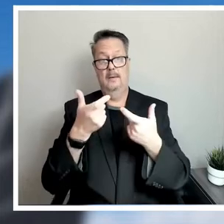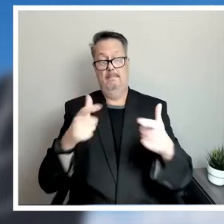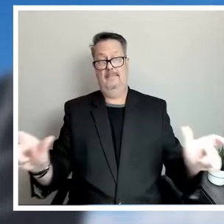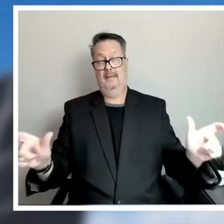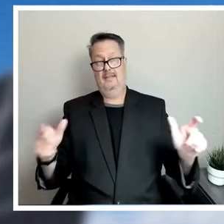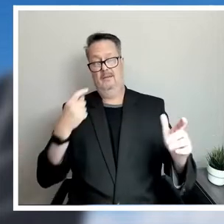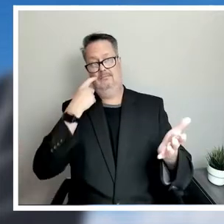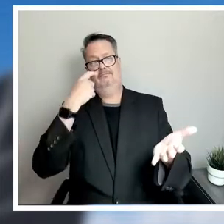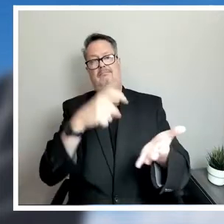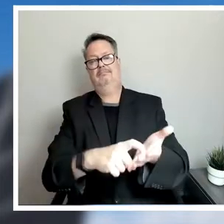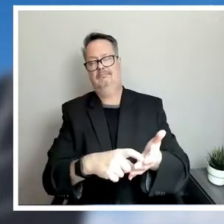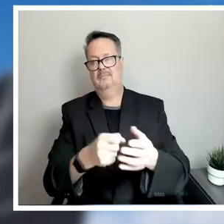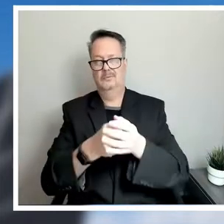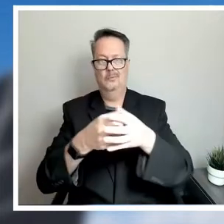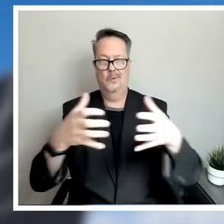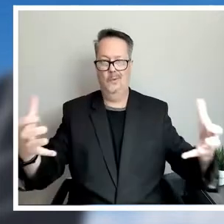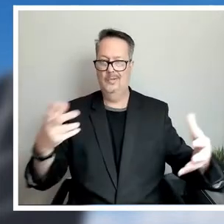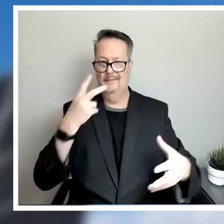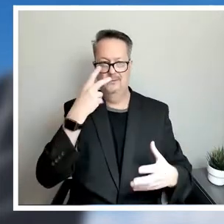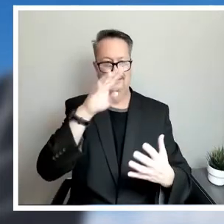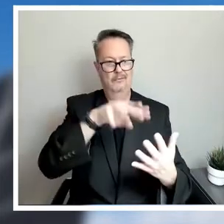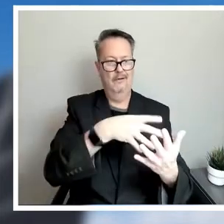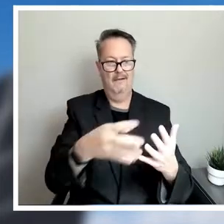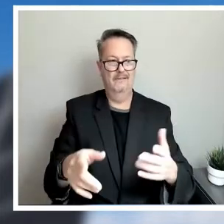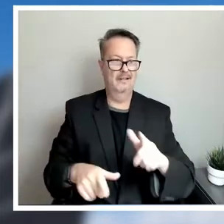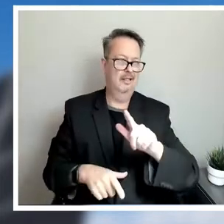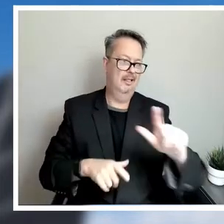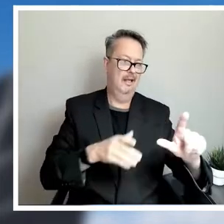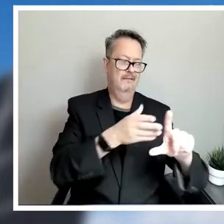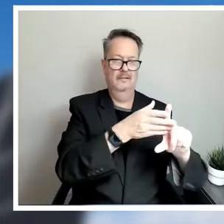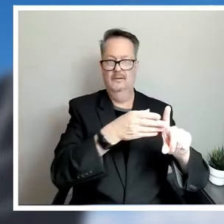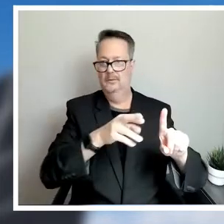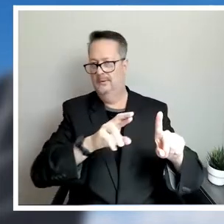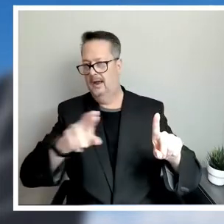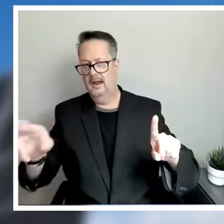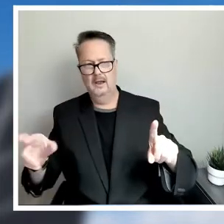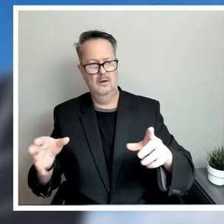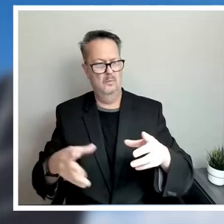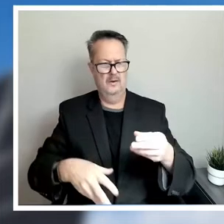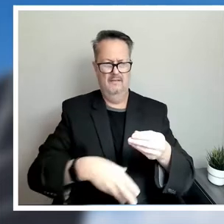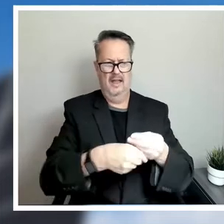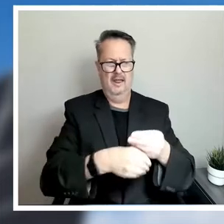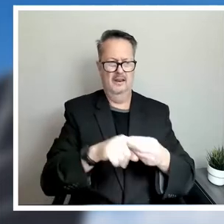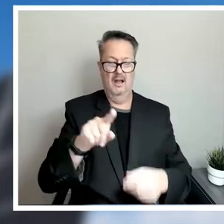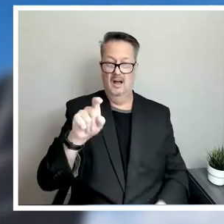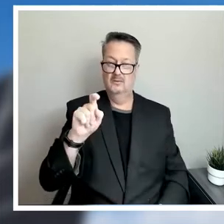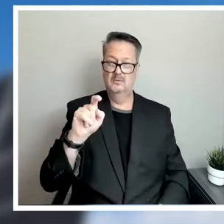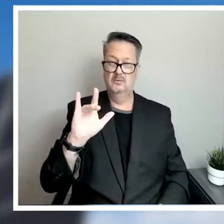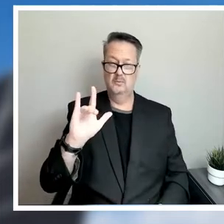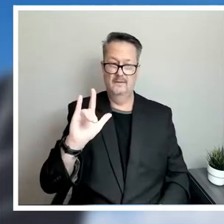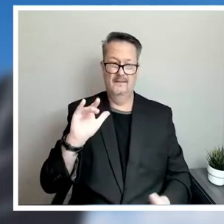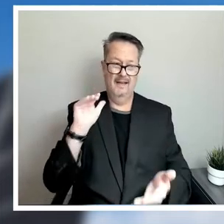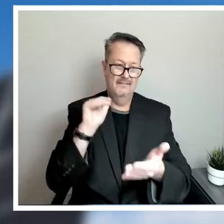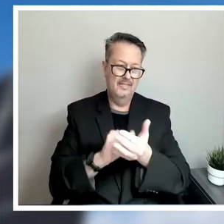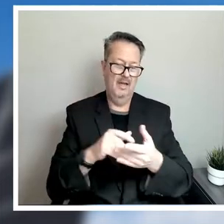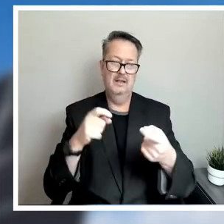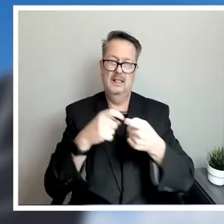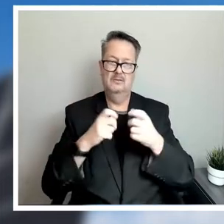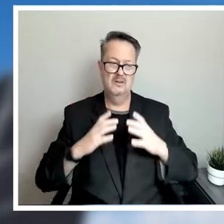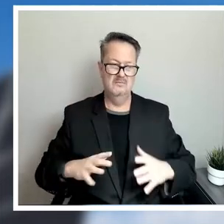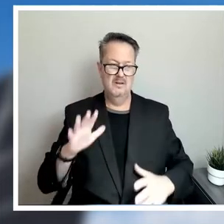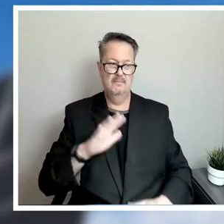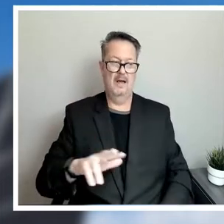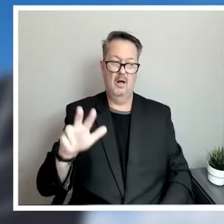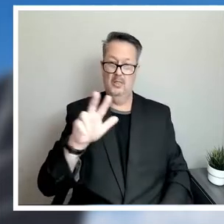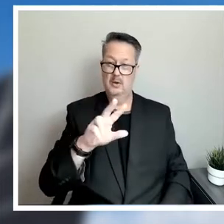really growth. If you look at that graphic from left to right, in that time, we've added about 125,000 electric customers, about 36,000